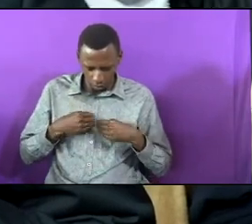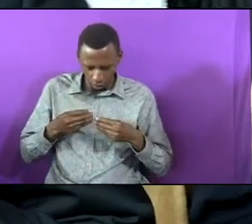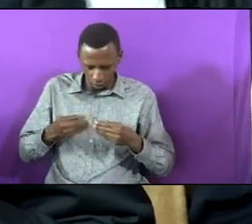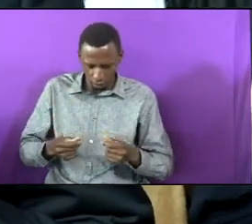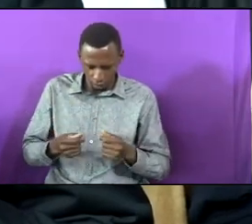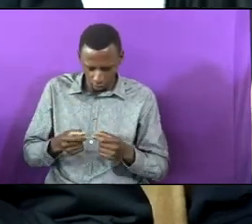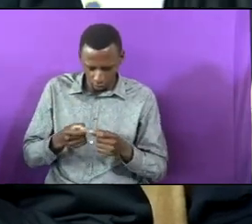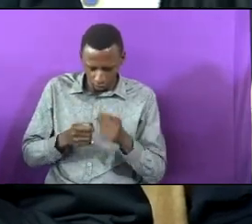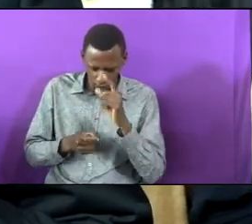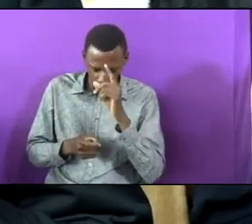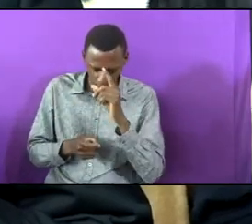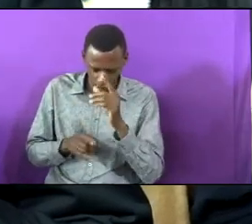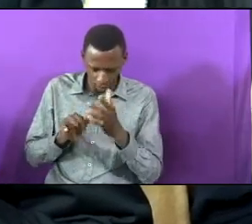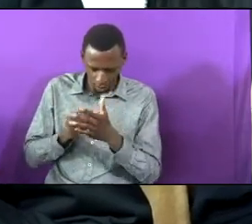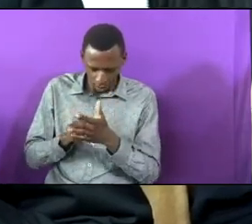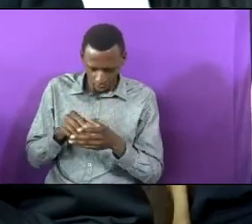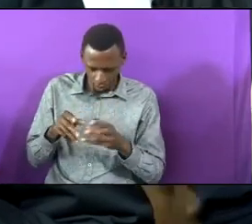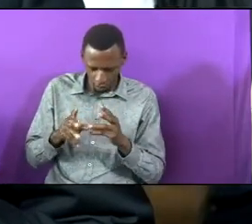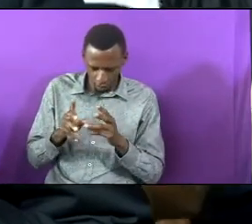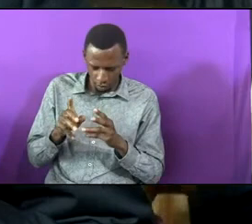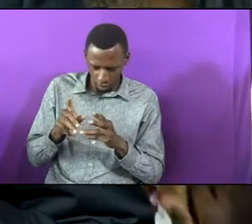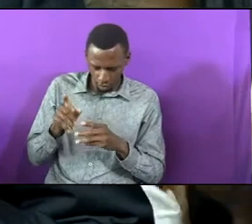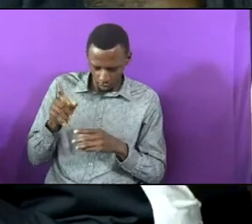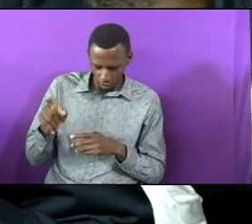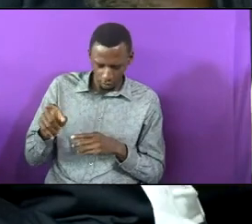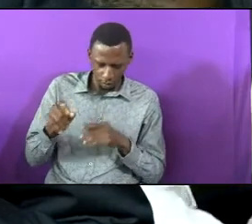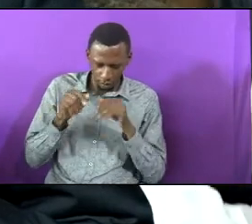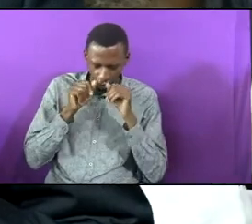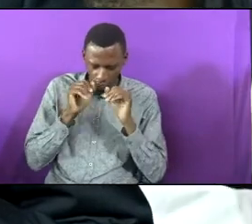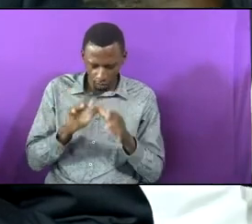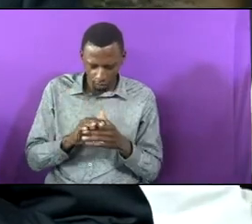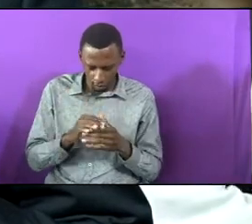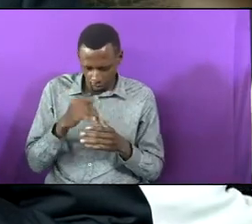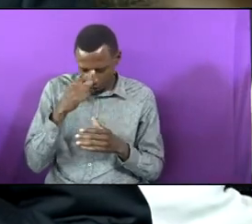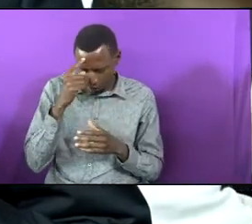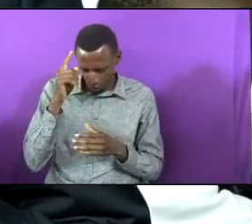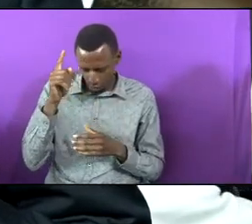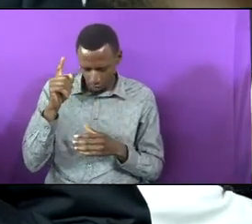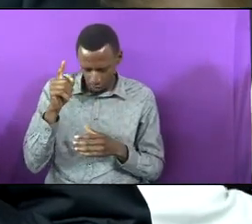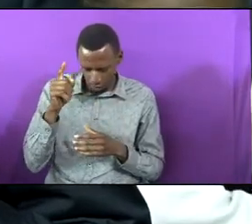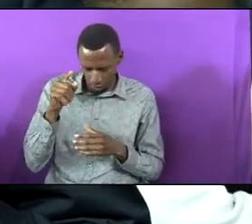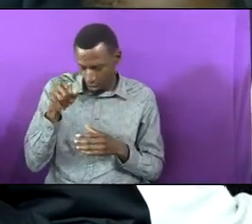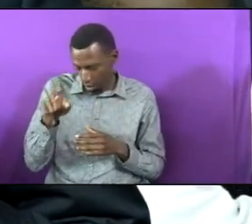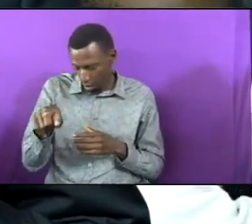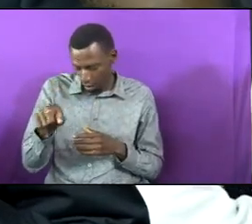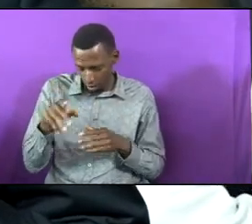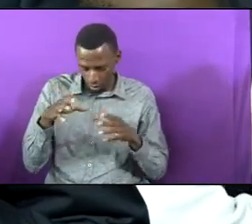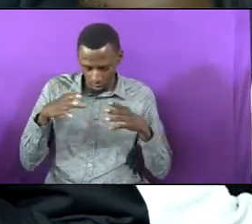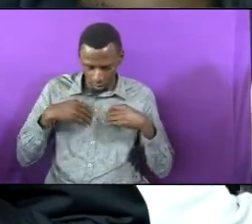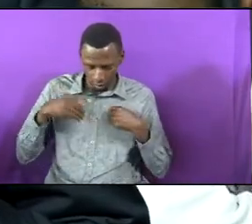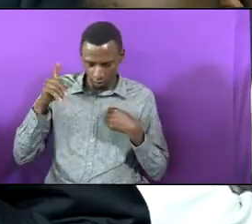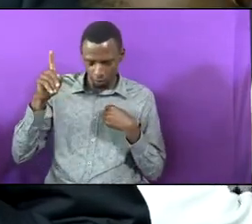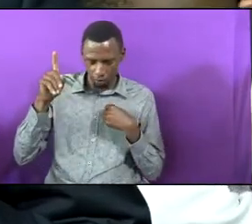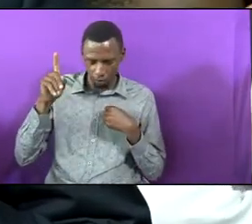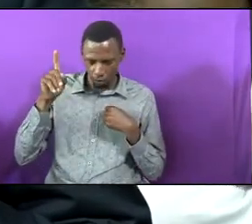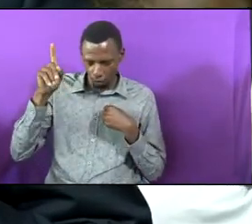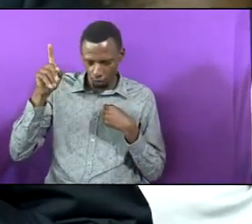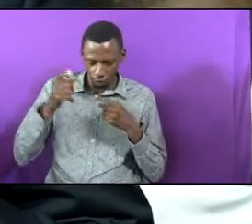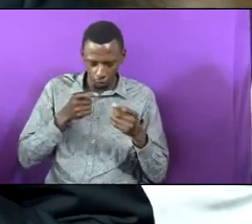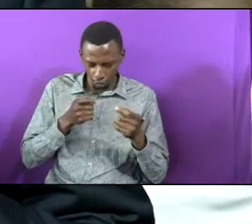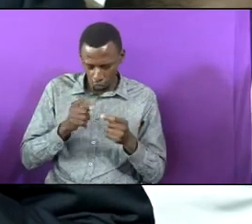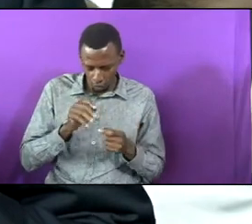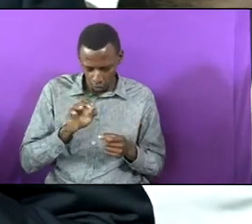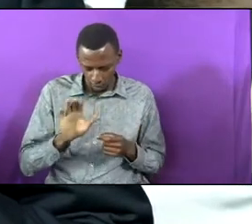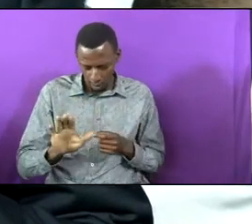and that way he was blessed. Thank you to have his way, to have your way in his life.